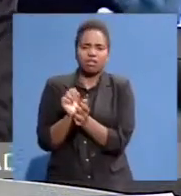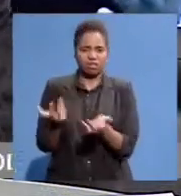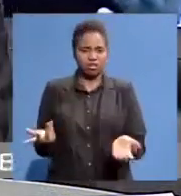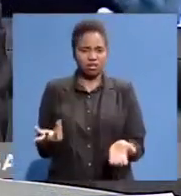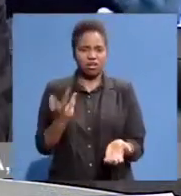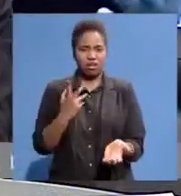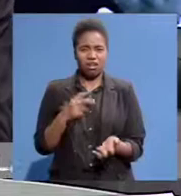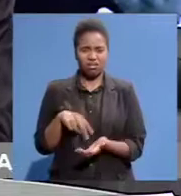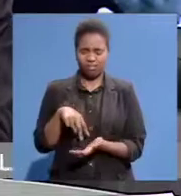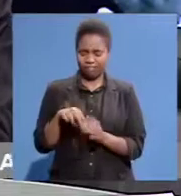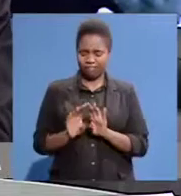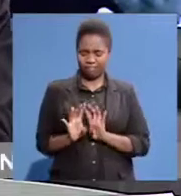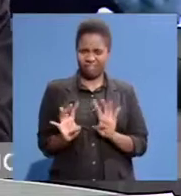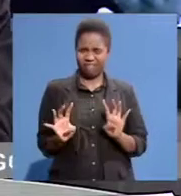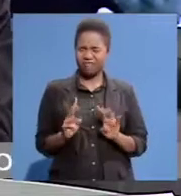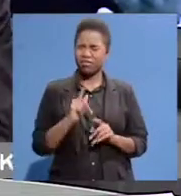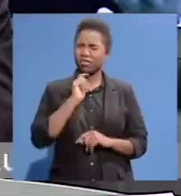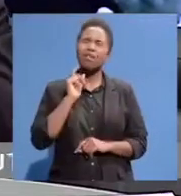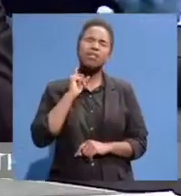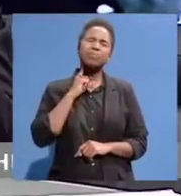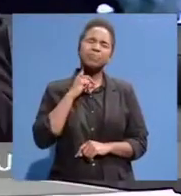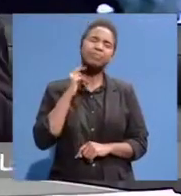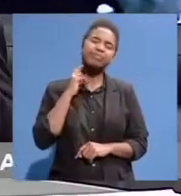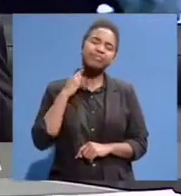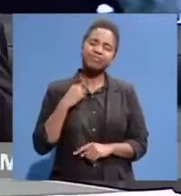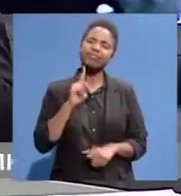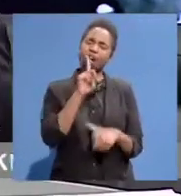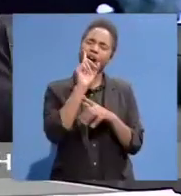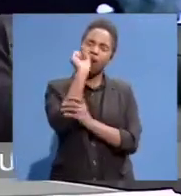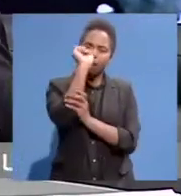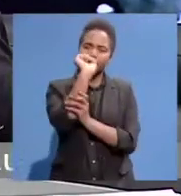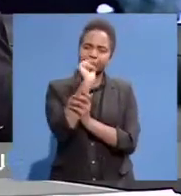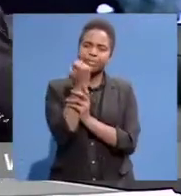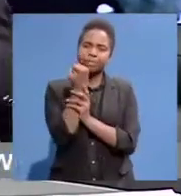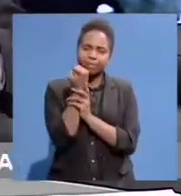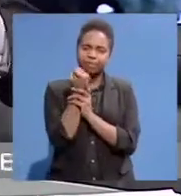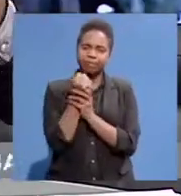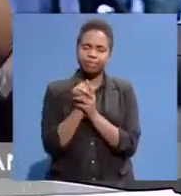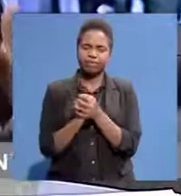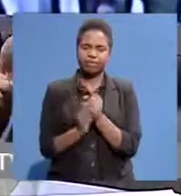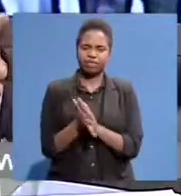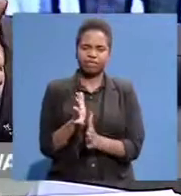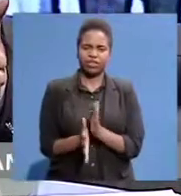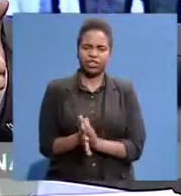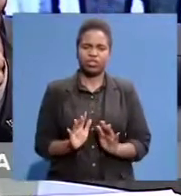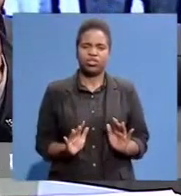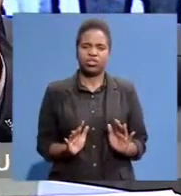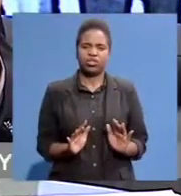stand in a row Like that And some of those things And I think People think It was romantic